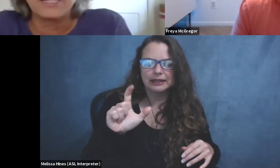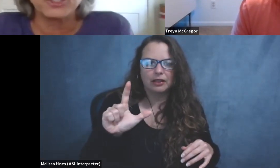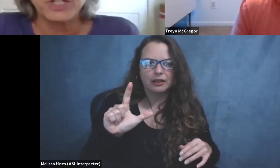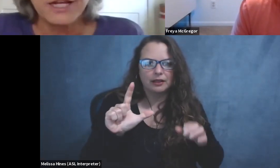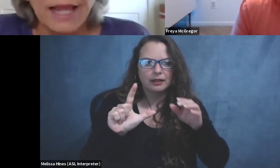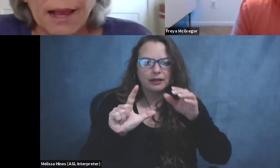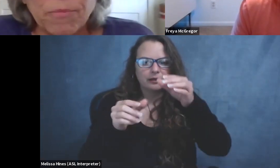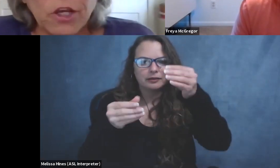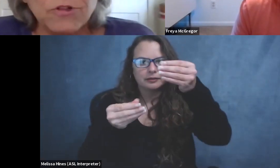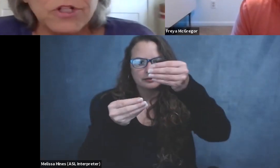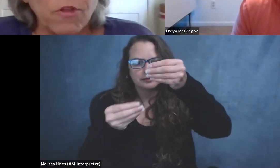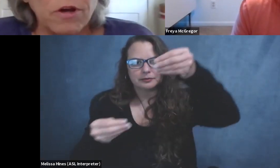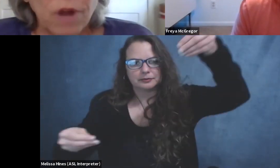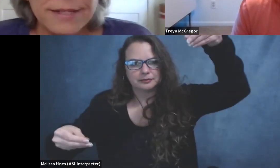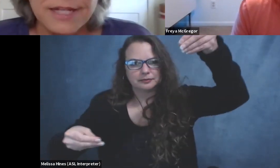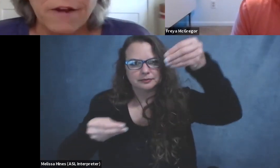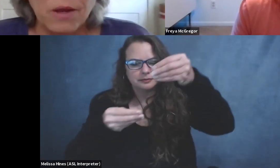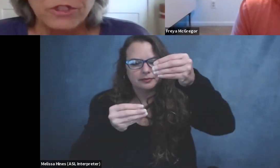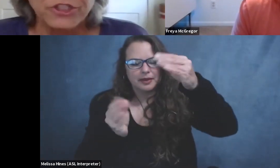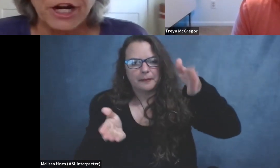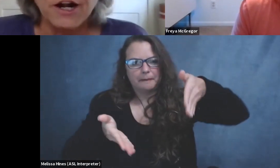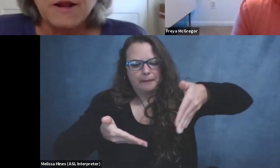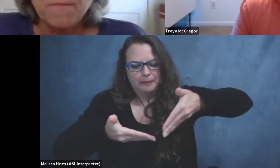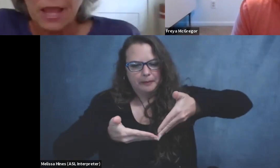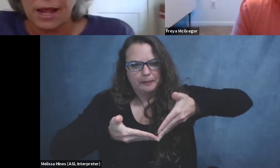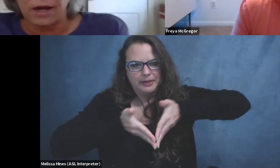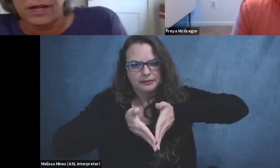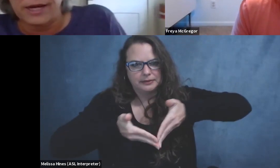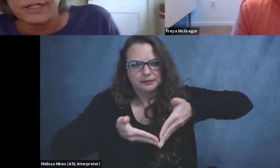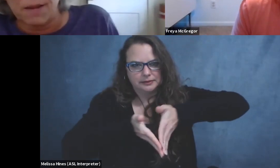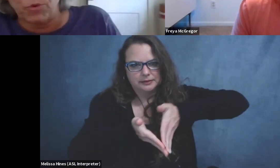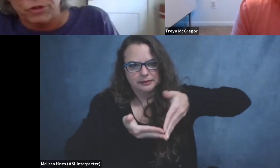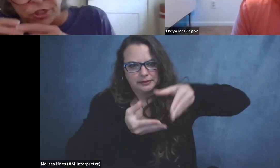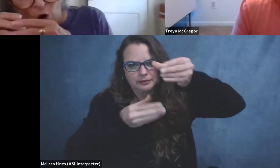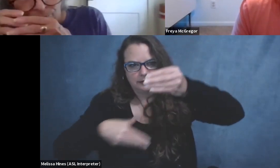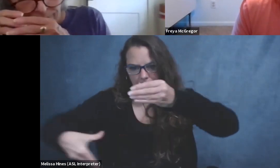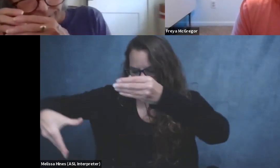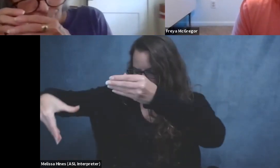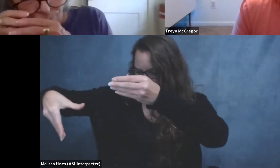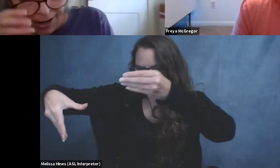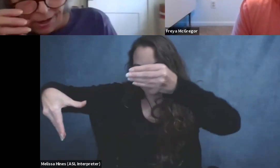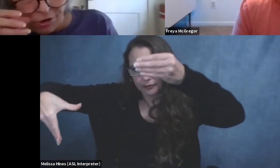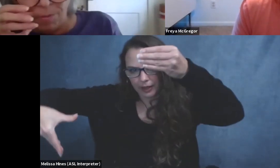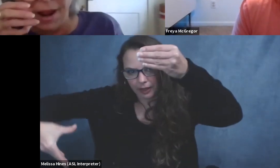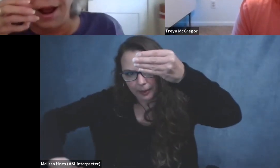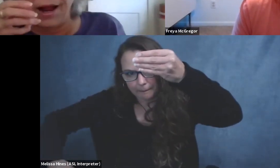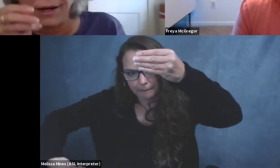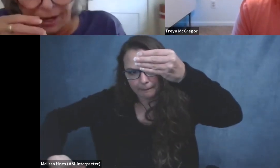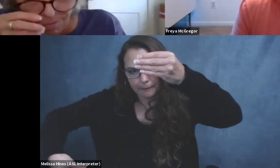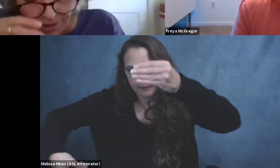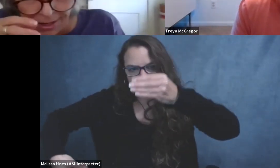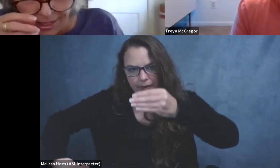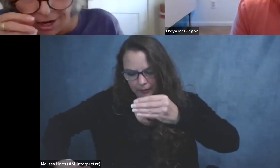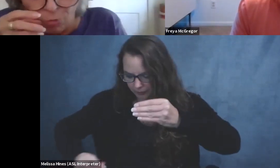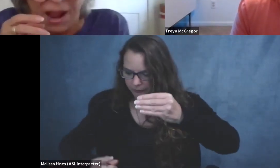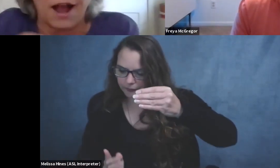and a G clamp that goes on the right side of my wheelchair. And it ends up with the scope right under my eye,